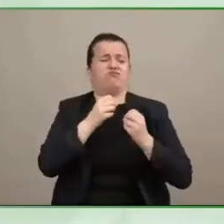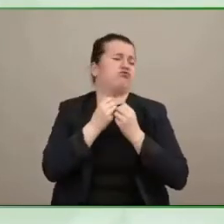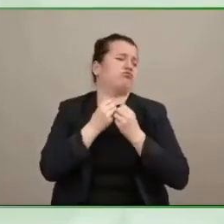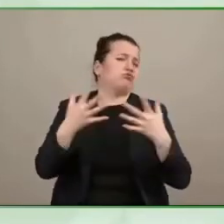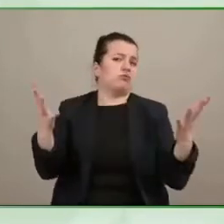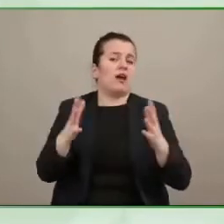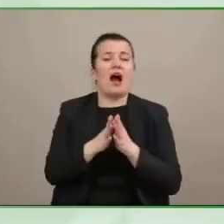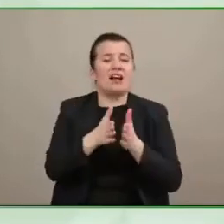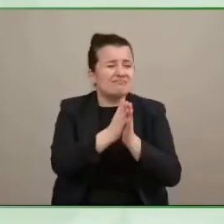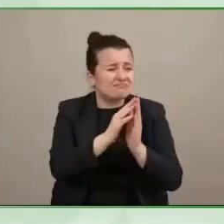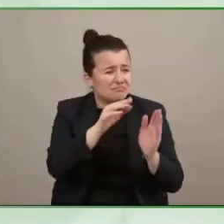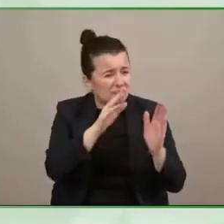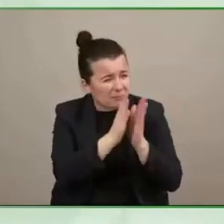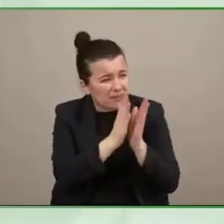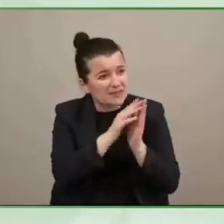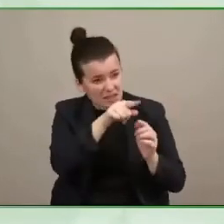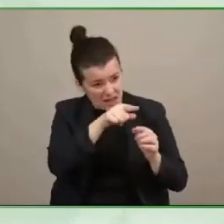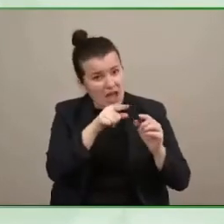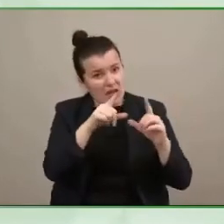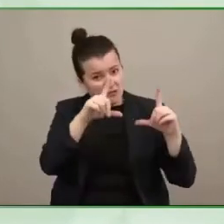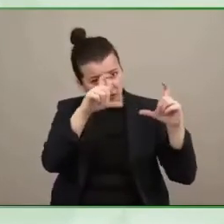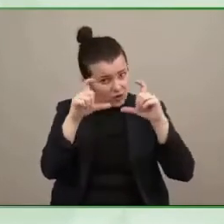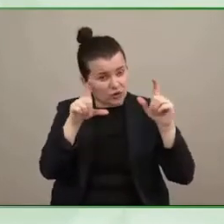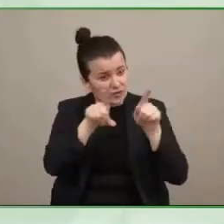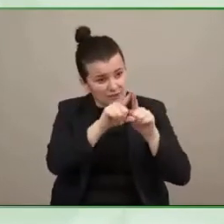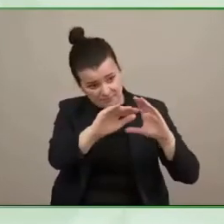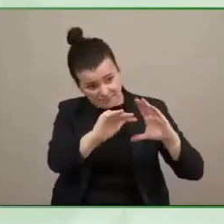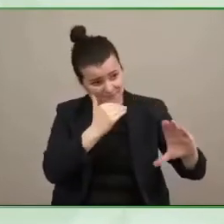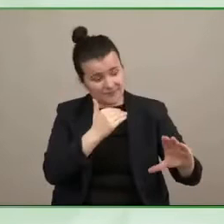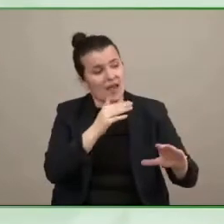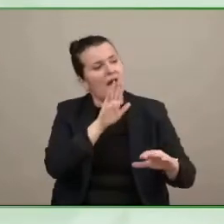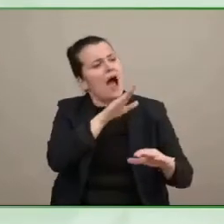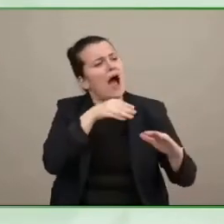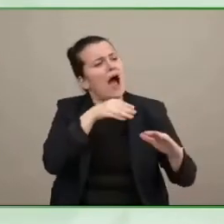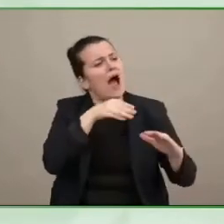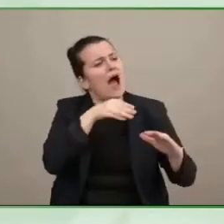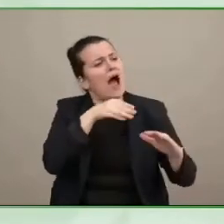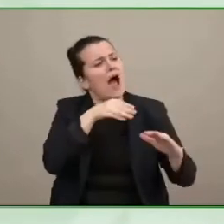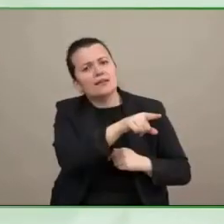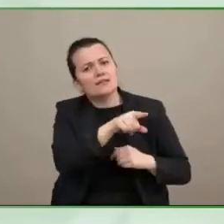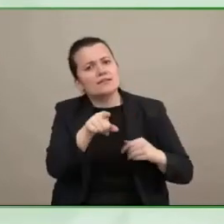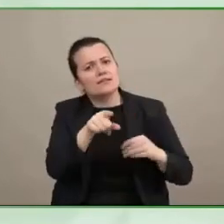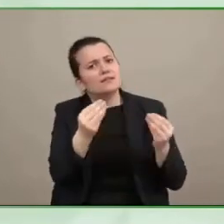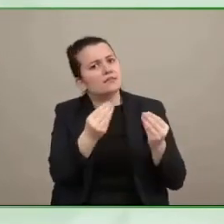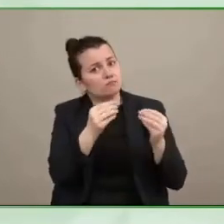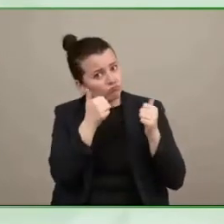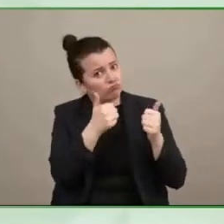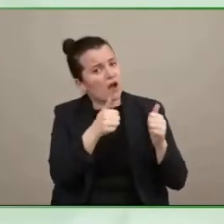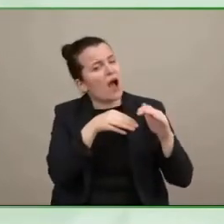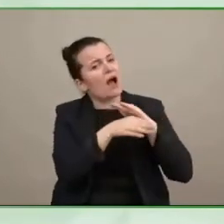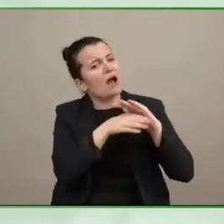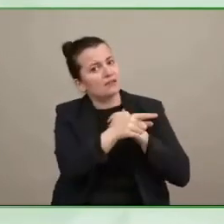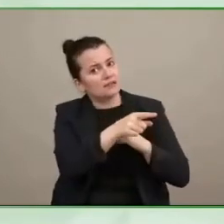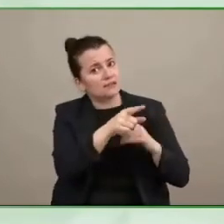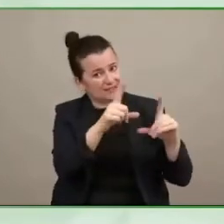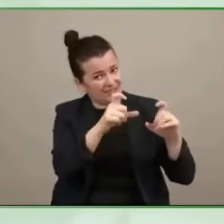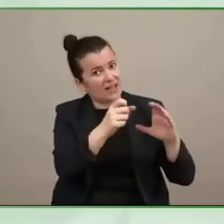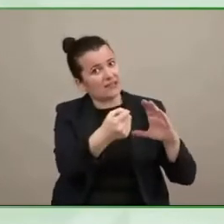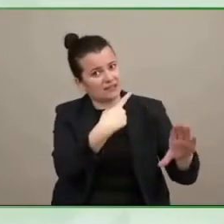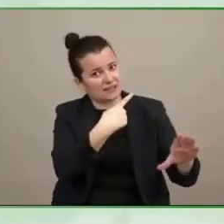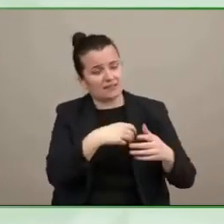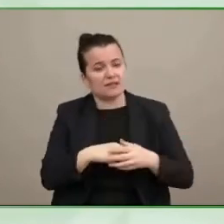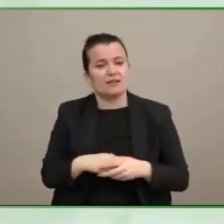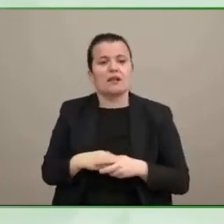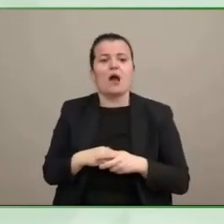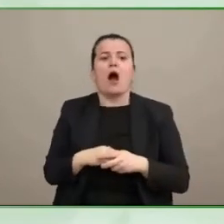in their countries and what that does is it allows me to then use that access to gain